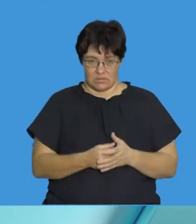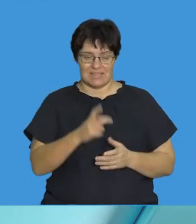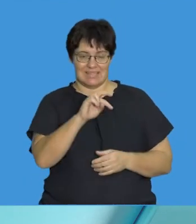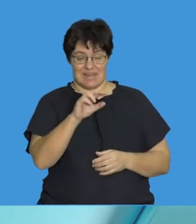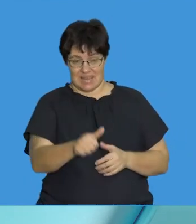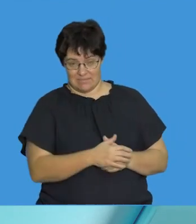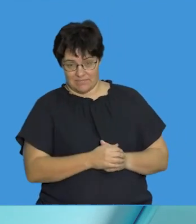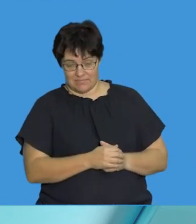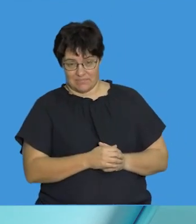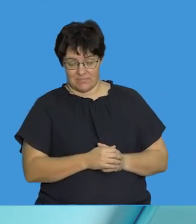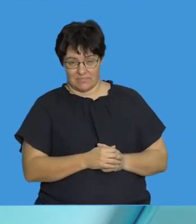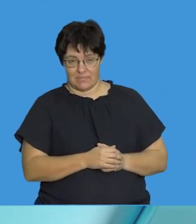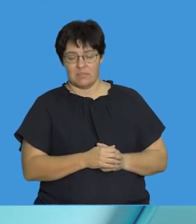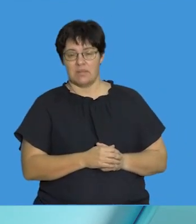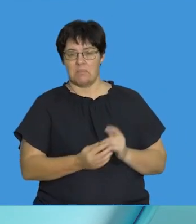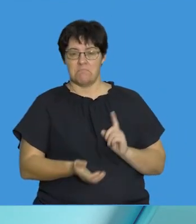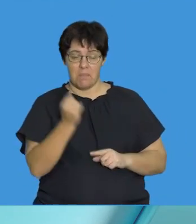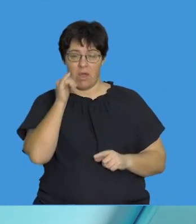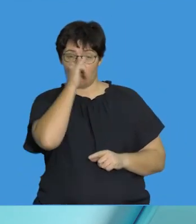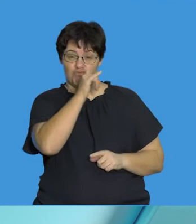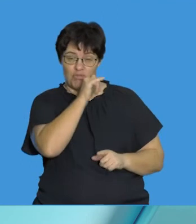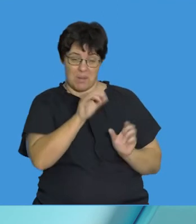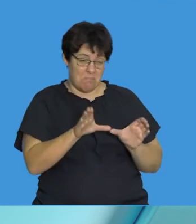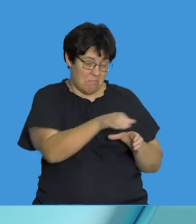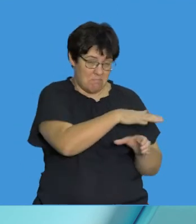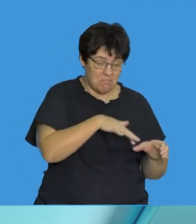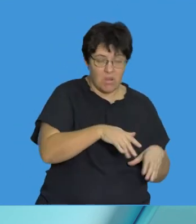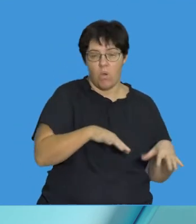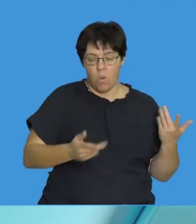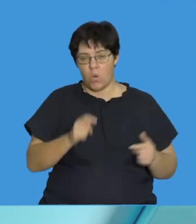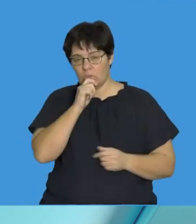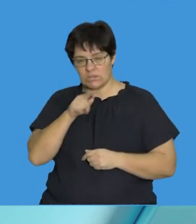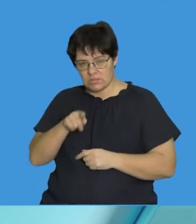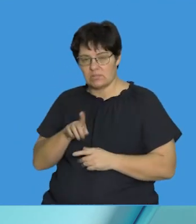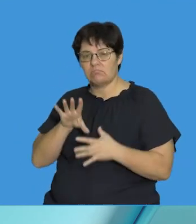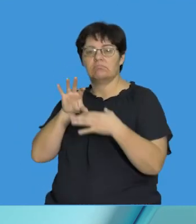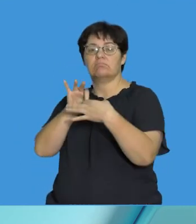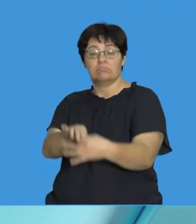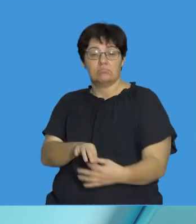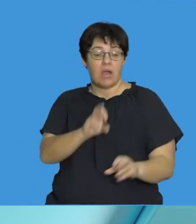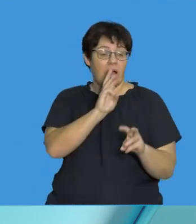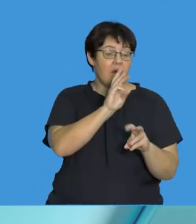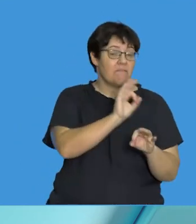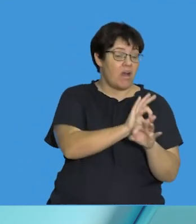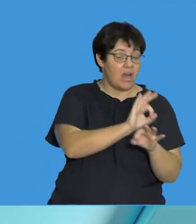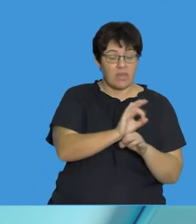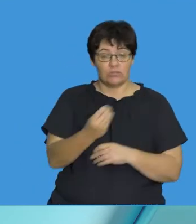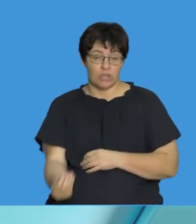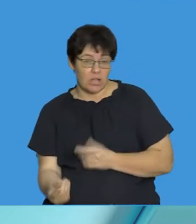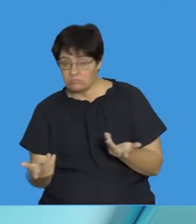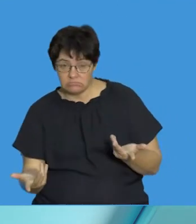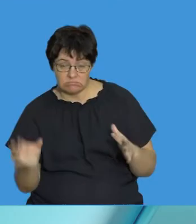samples of DNA that may be found at a crime scene or used to determine the relatedness between different